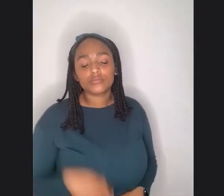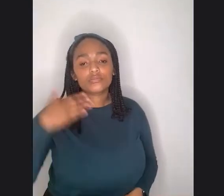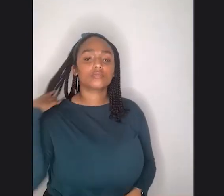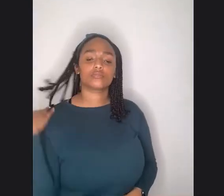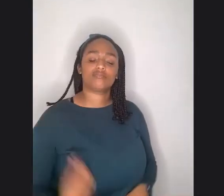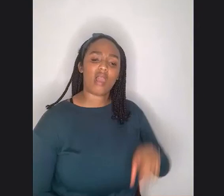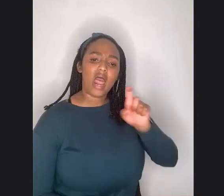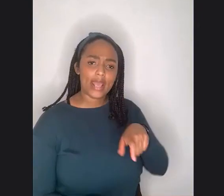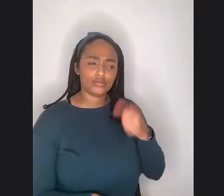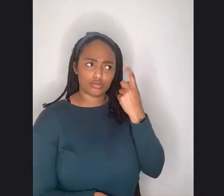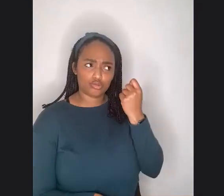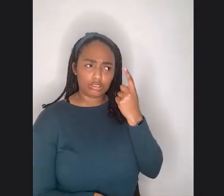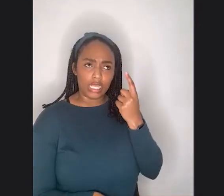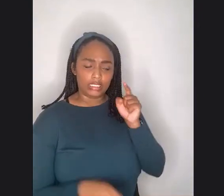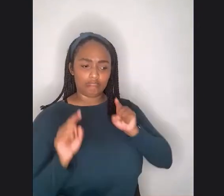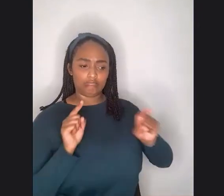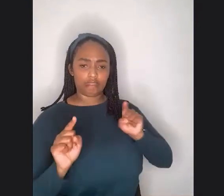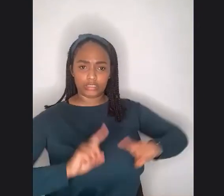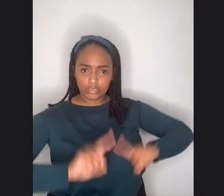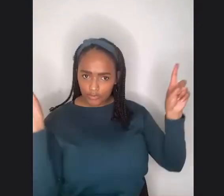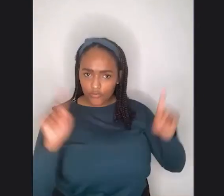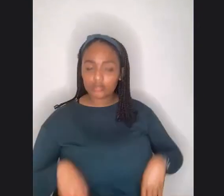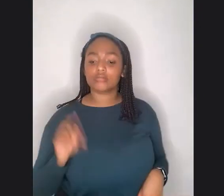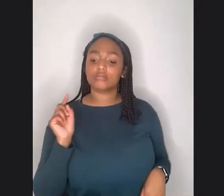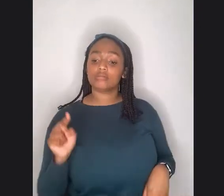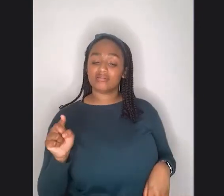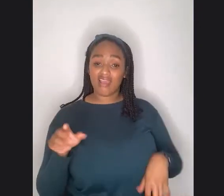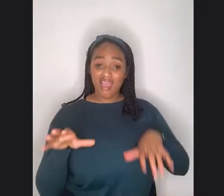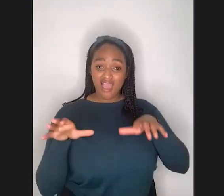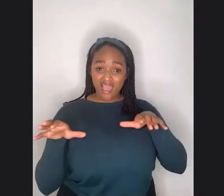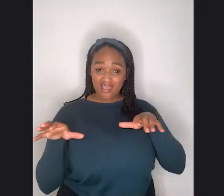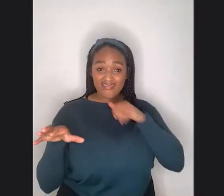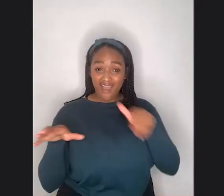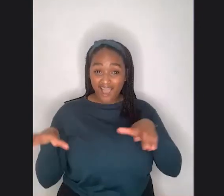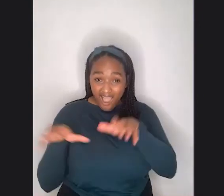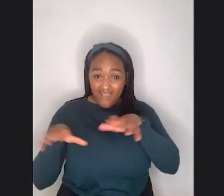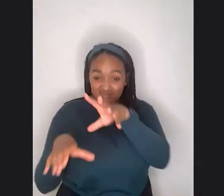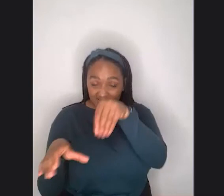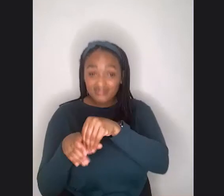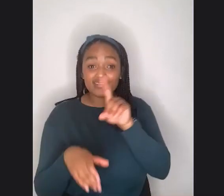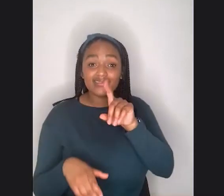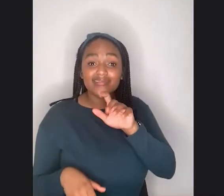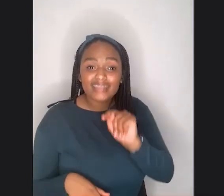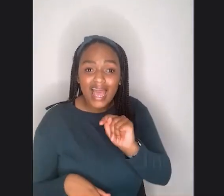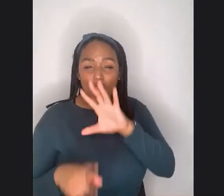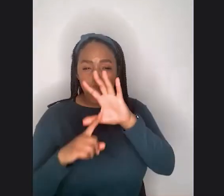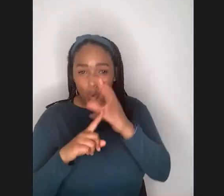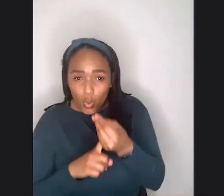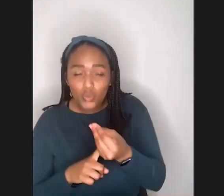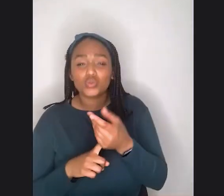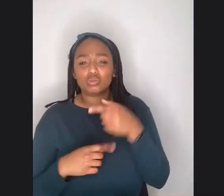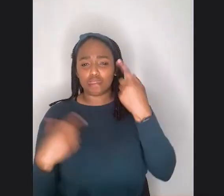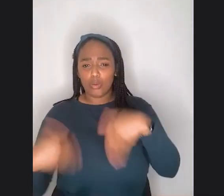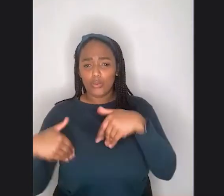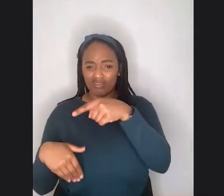not actively partaking in diet culture and reminding myself that these dietary constraints